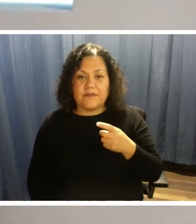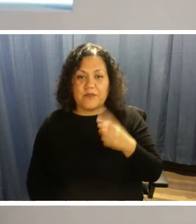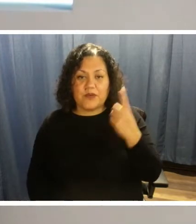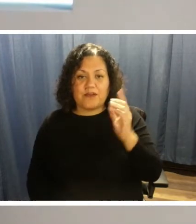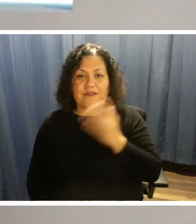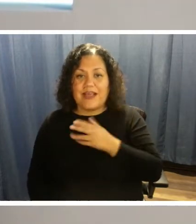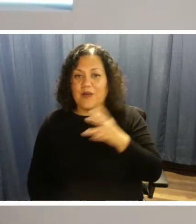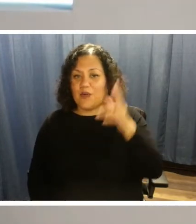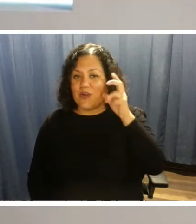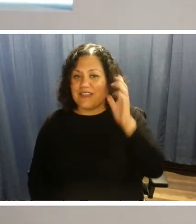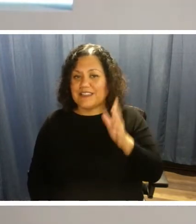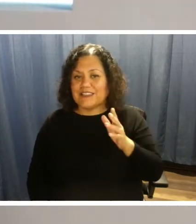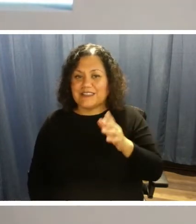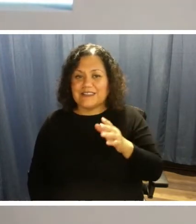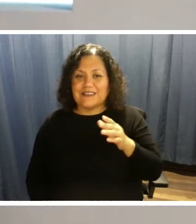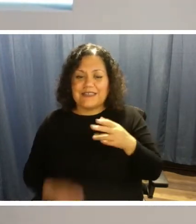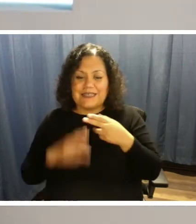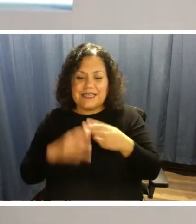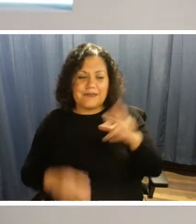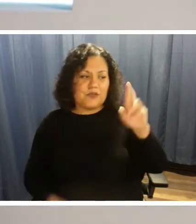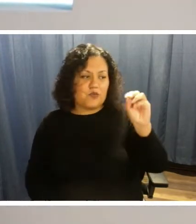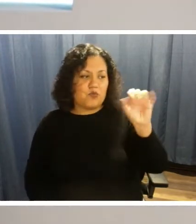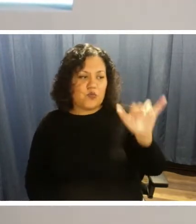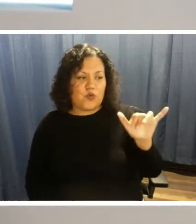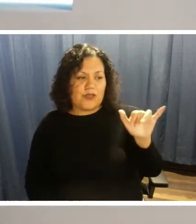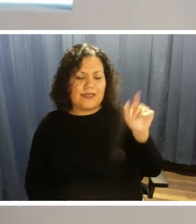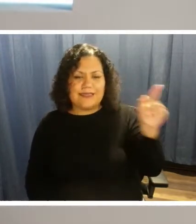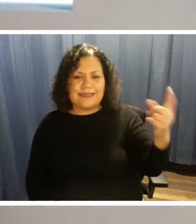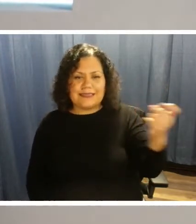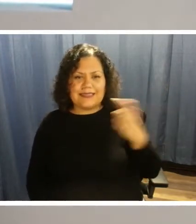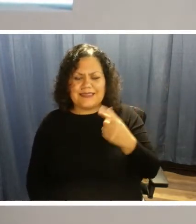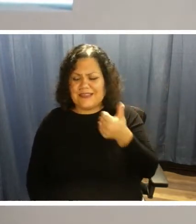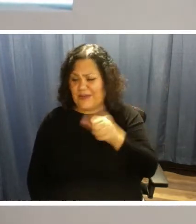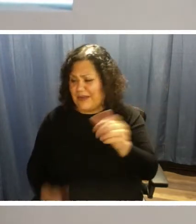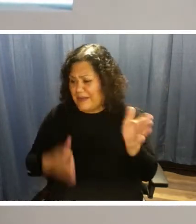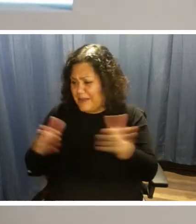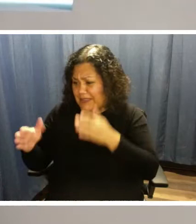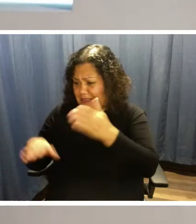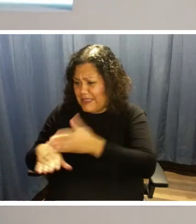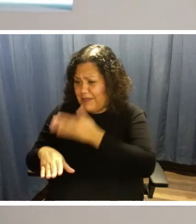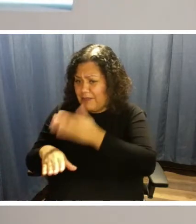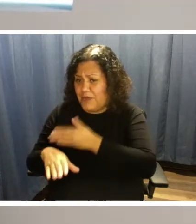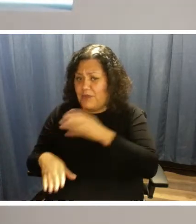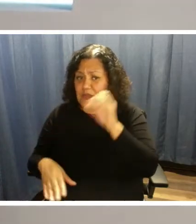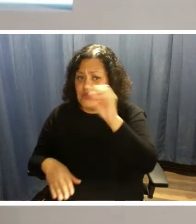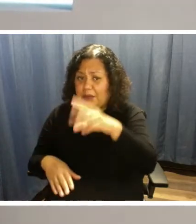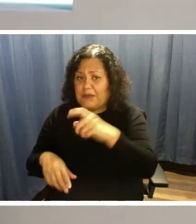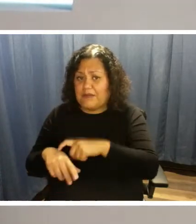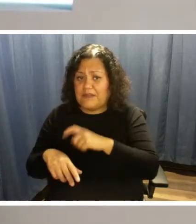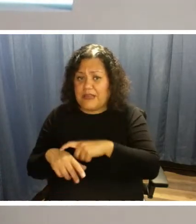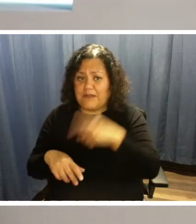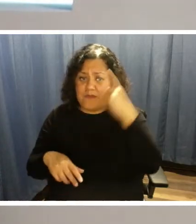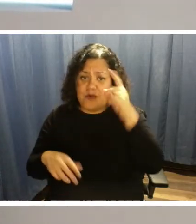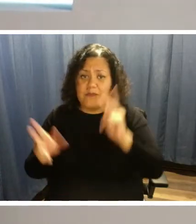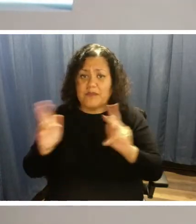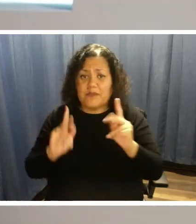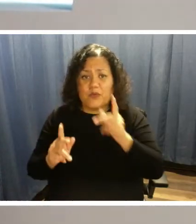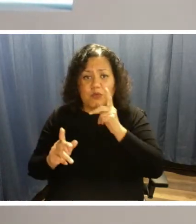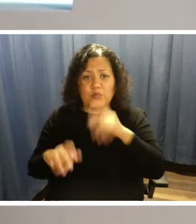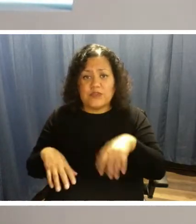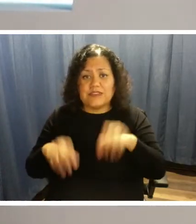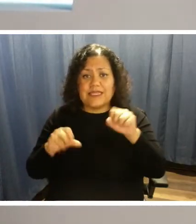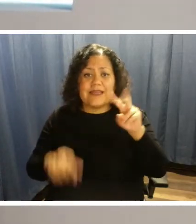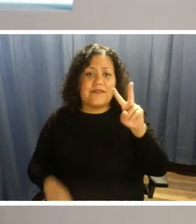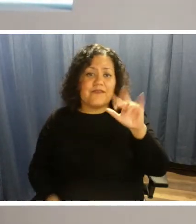viewers named Roy, and he is asking are there any plans to improve drop-off times for people who take Via